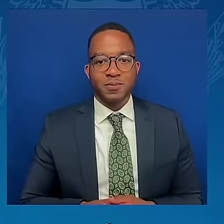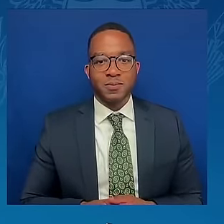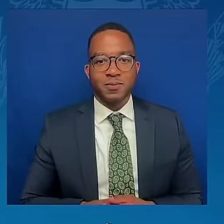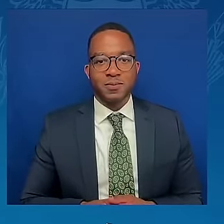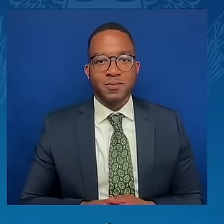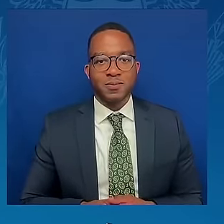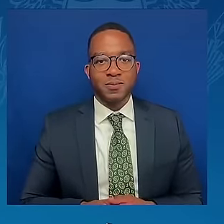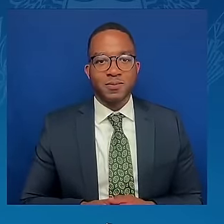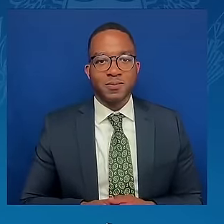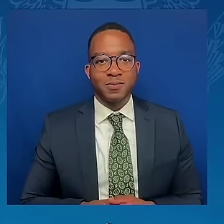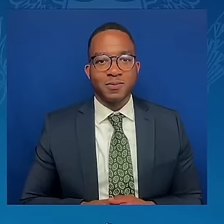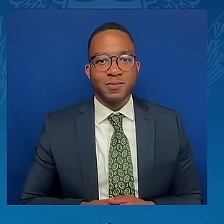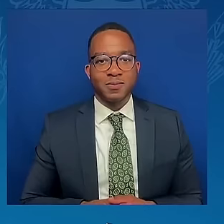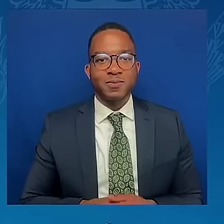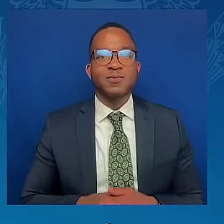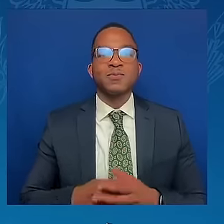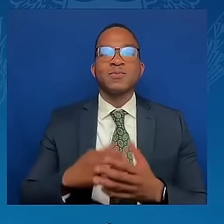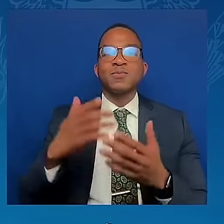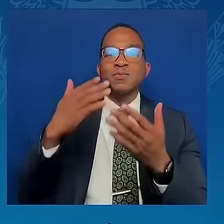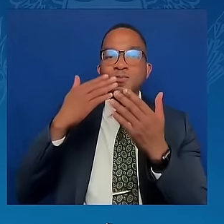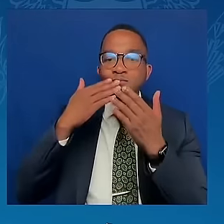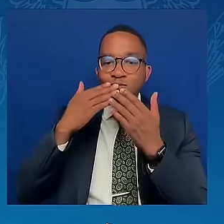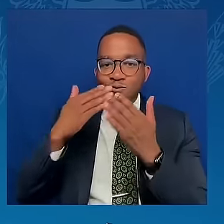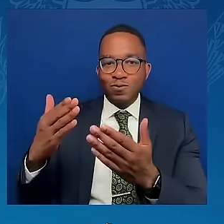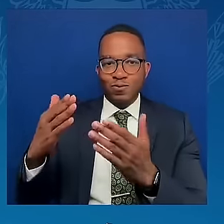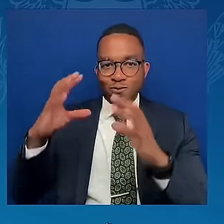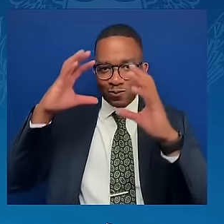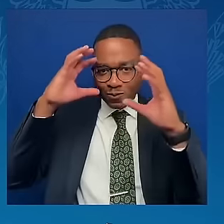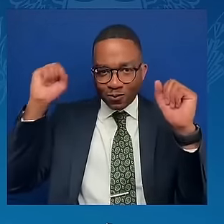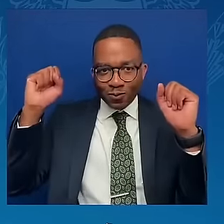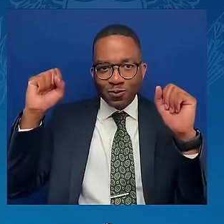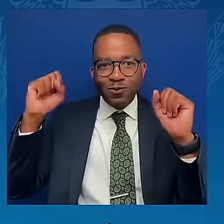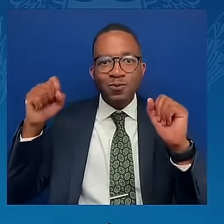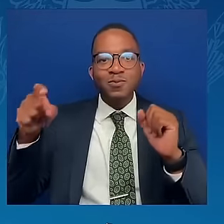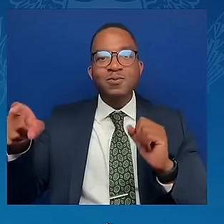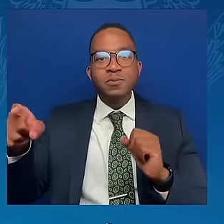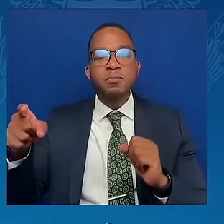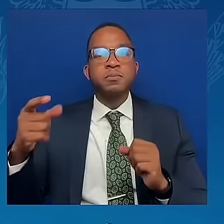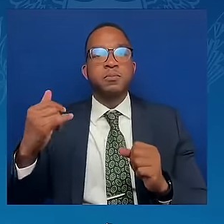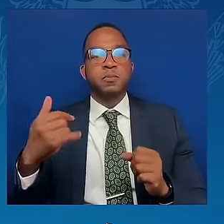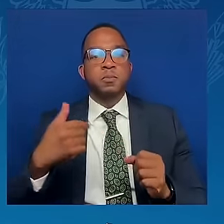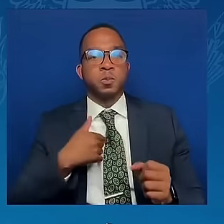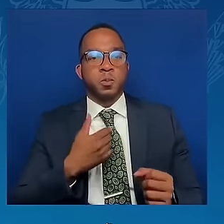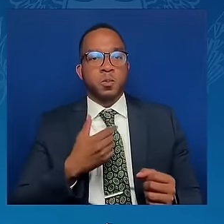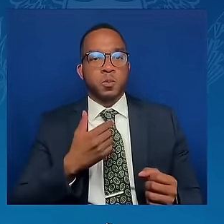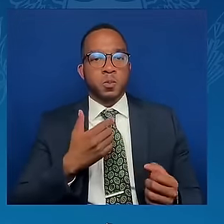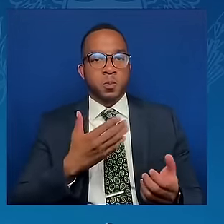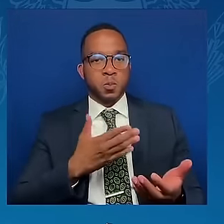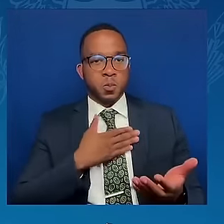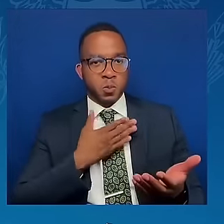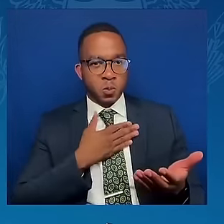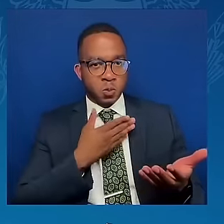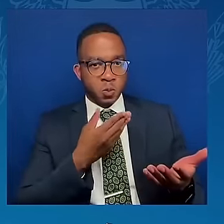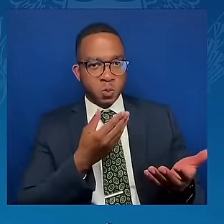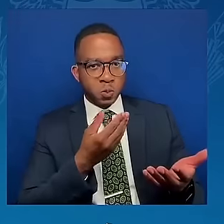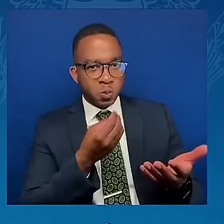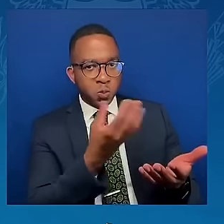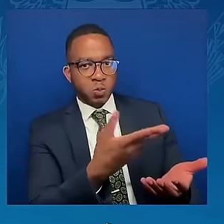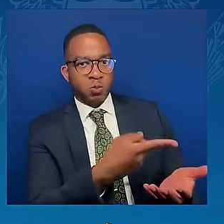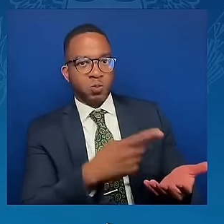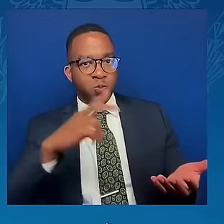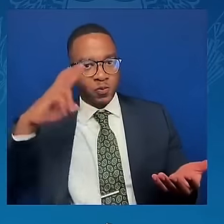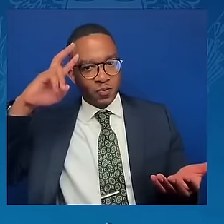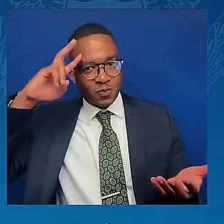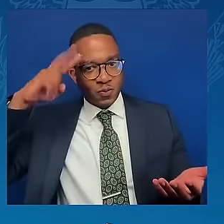Mr. President. Now, I'm pleased to hand over the floor to the Vice President of the United States of America,